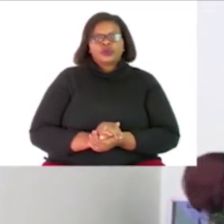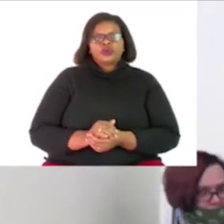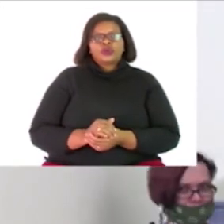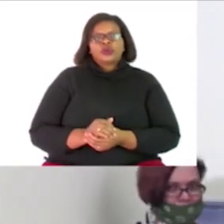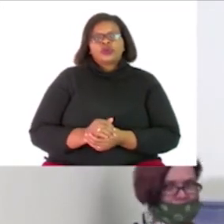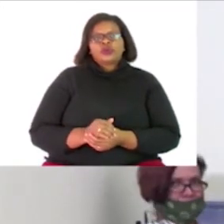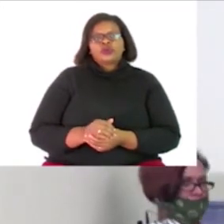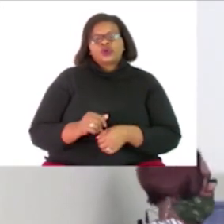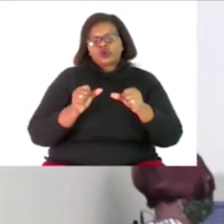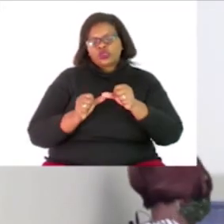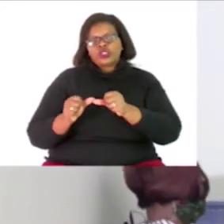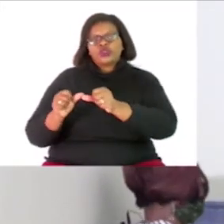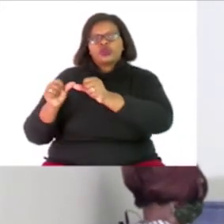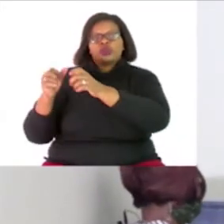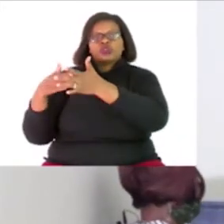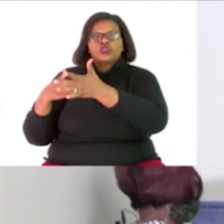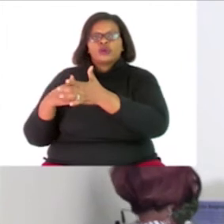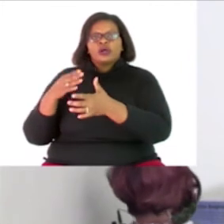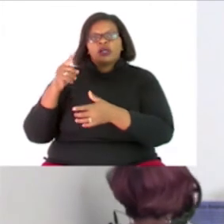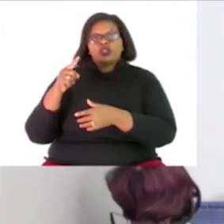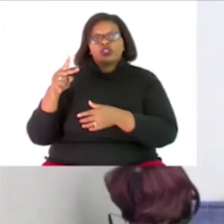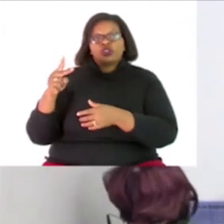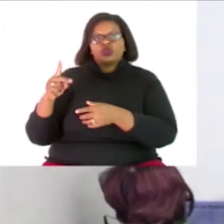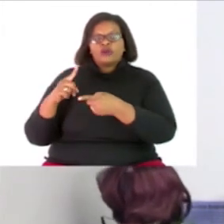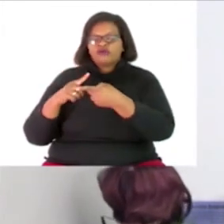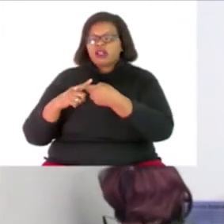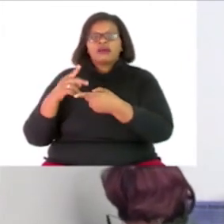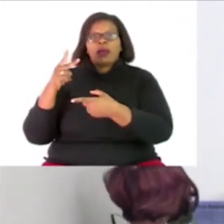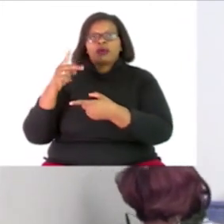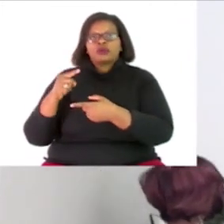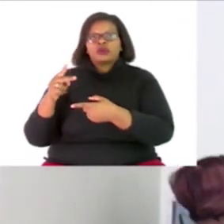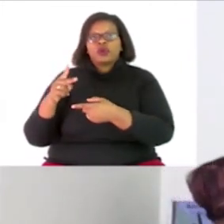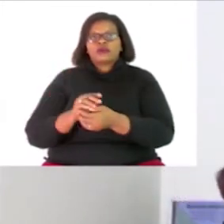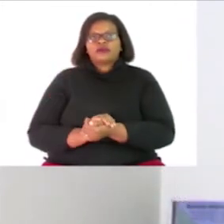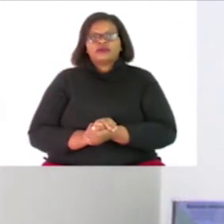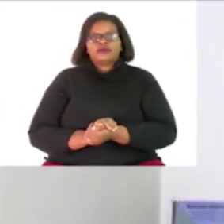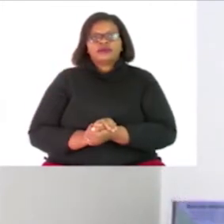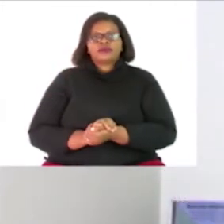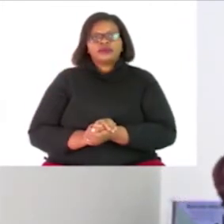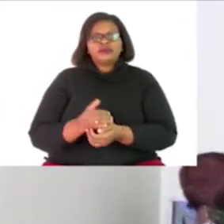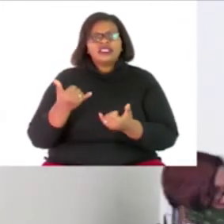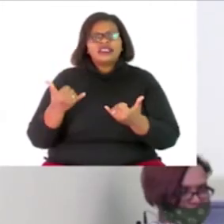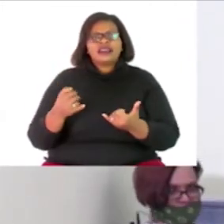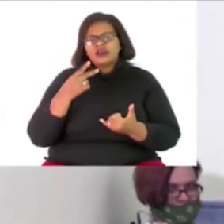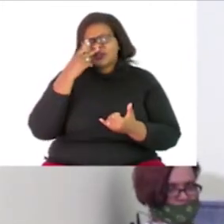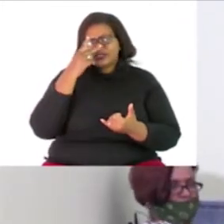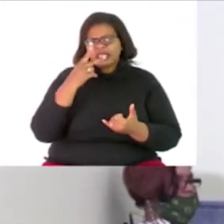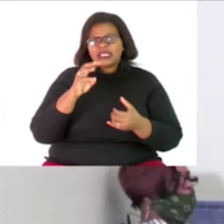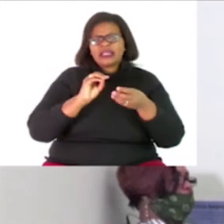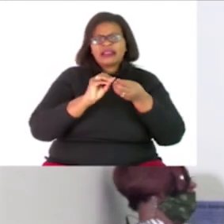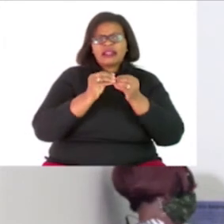twelve first twelve multiples for many by looking at these numbers